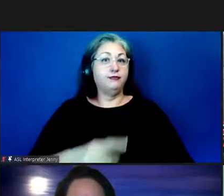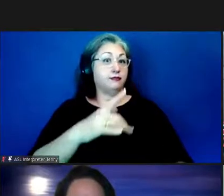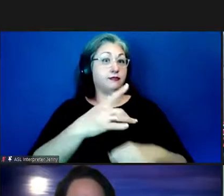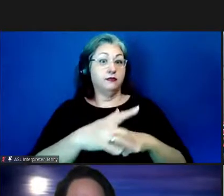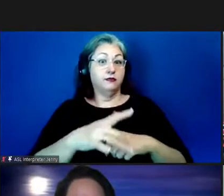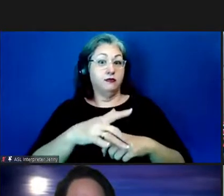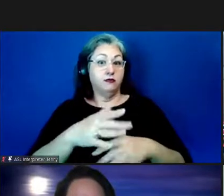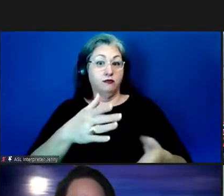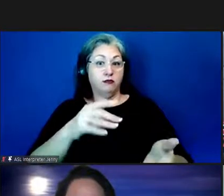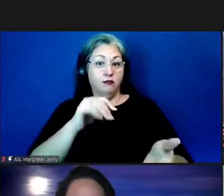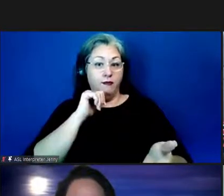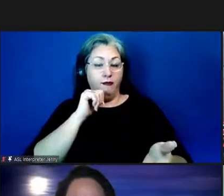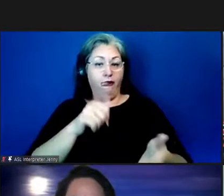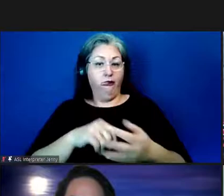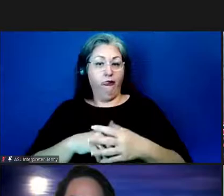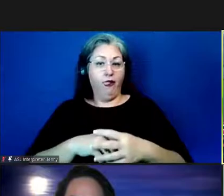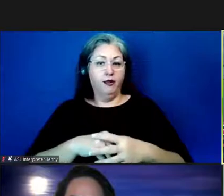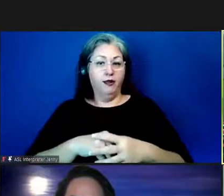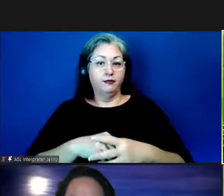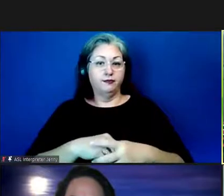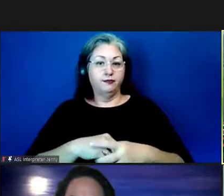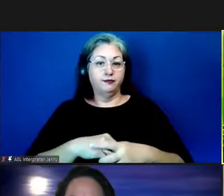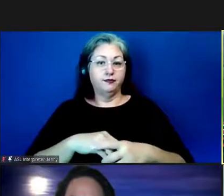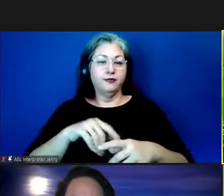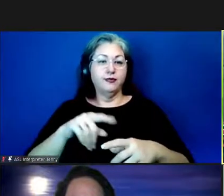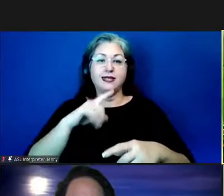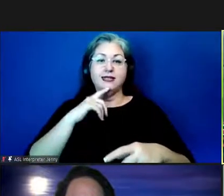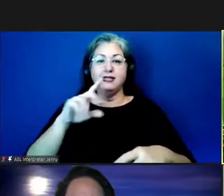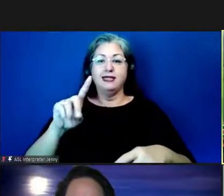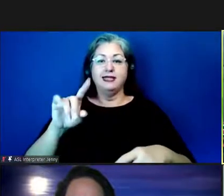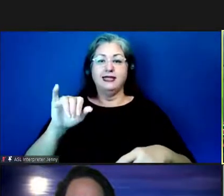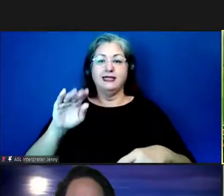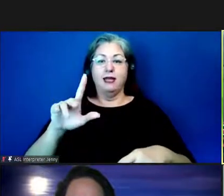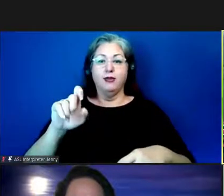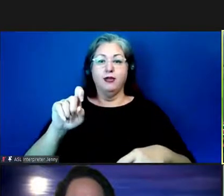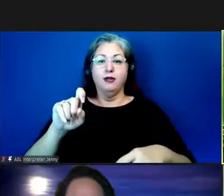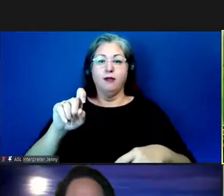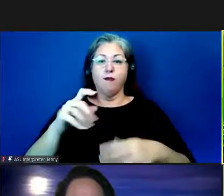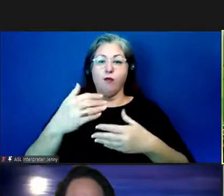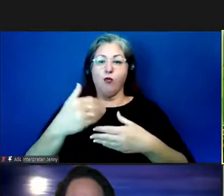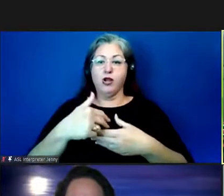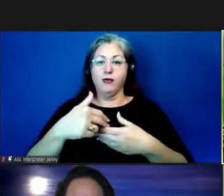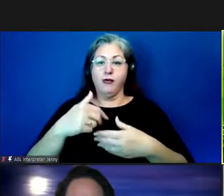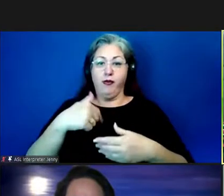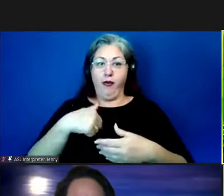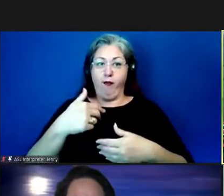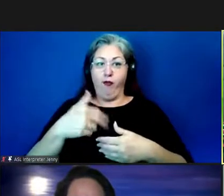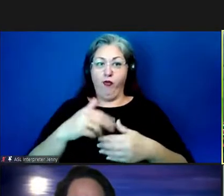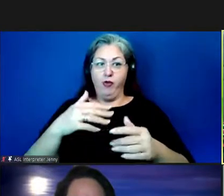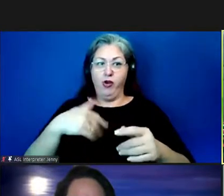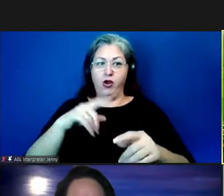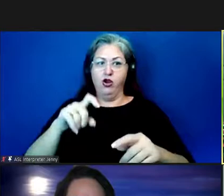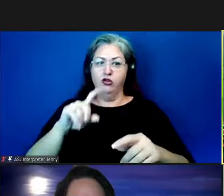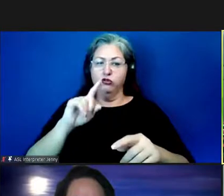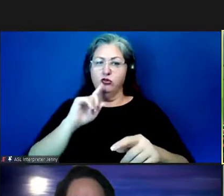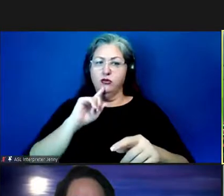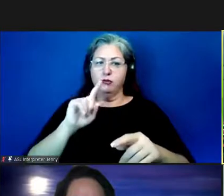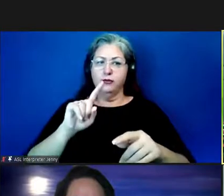now it says this is disabled participant screen sharing am i a participant i should be a